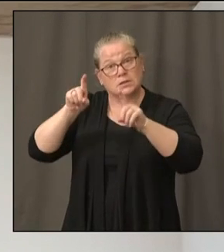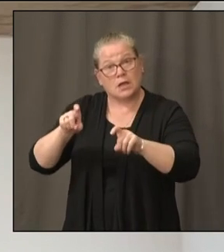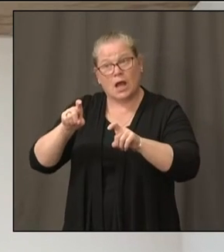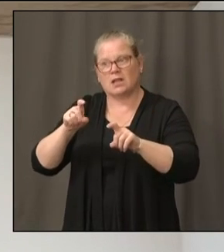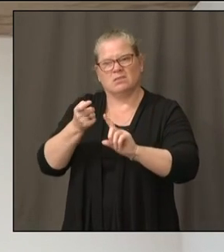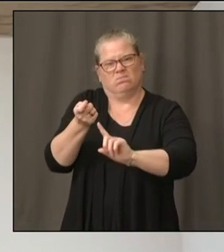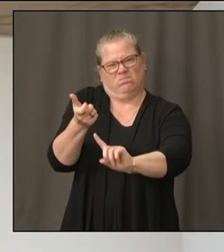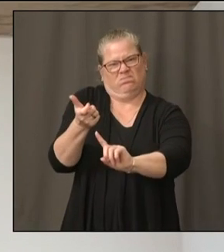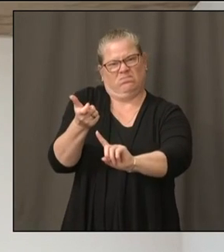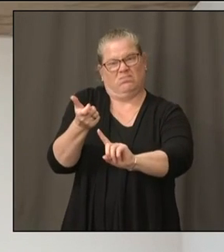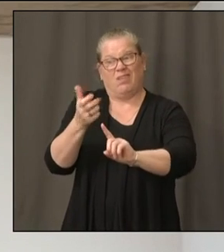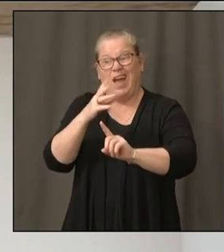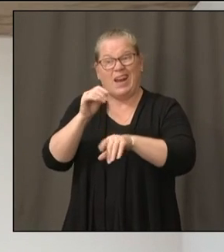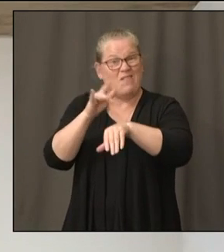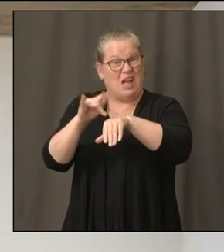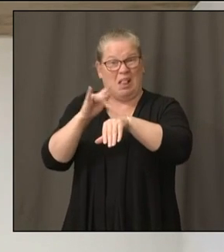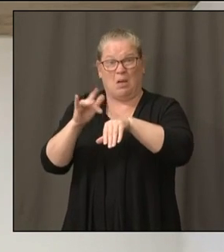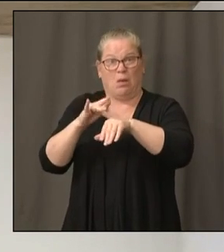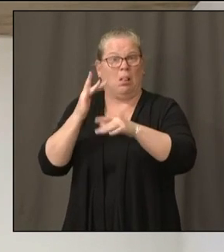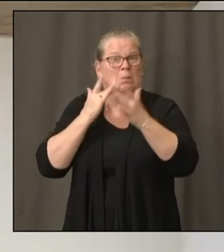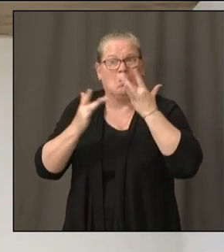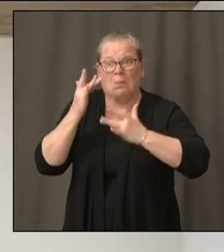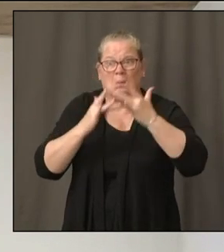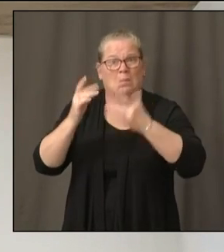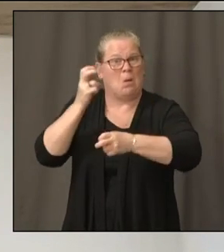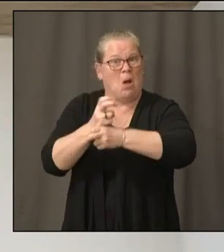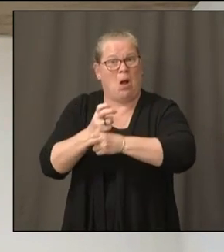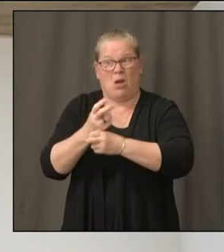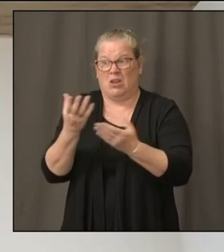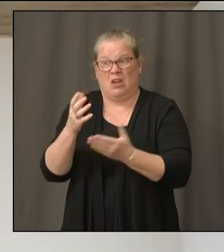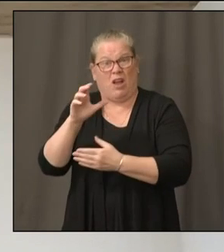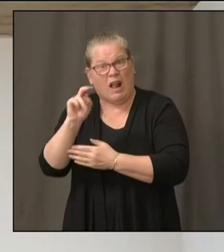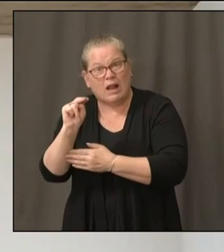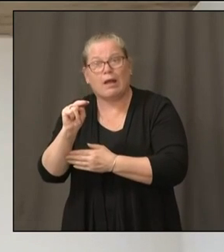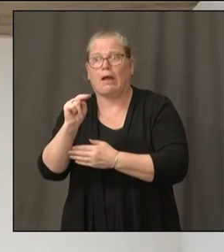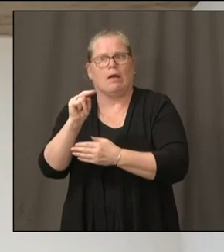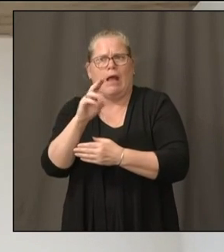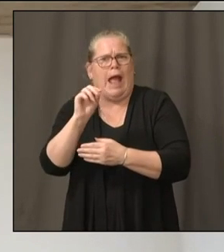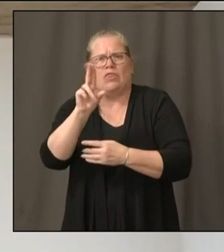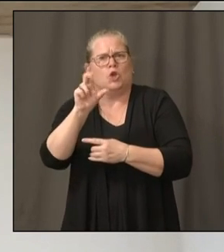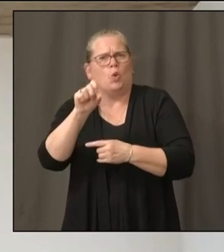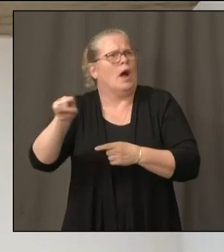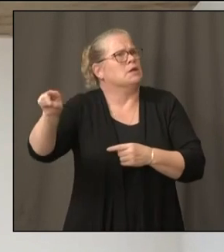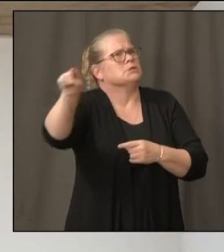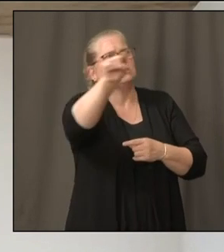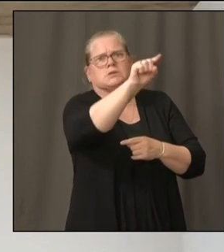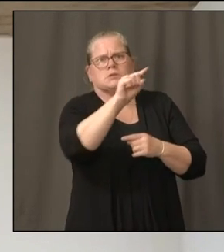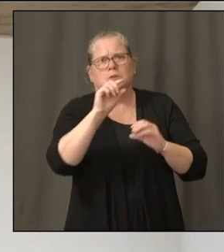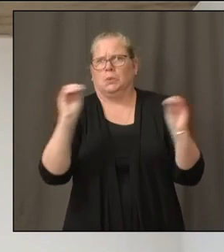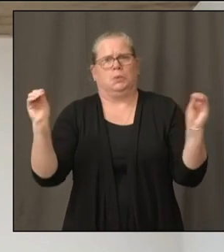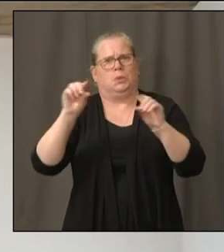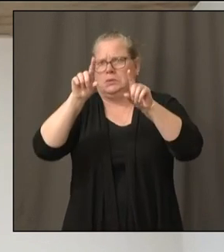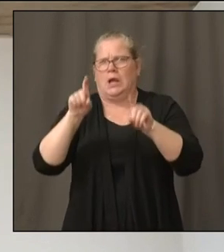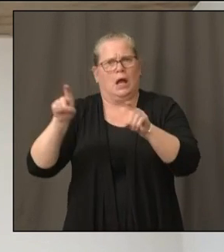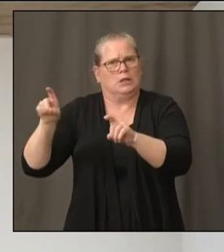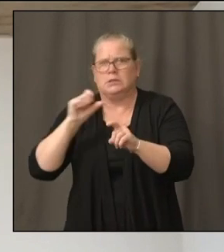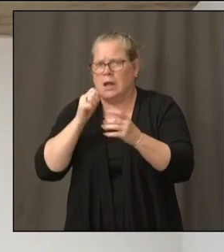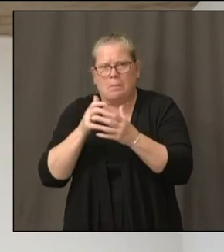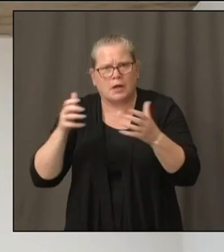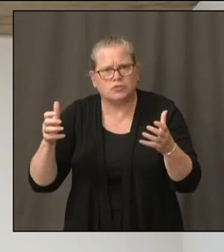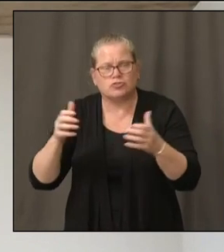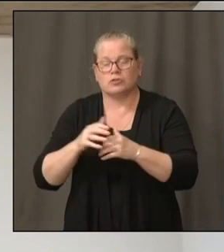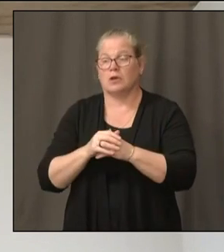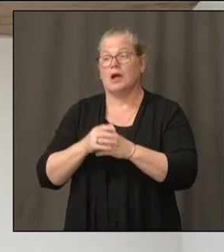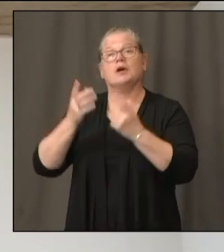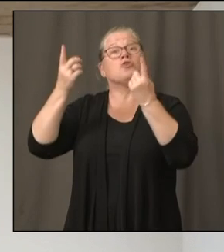in the United States for that matter. And so when we were able to confirm a case, it was quite likely that there was at least